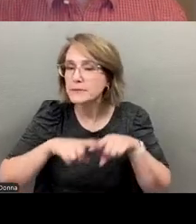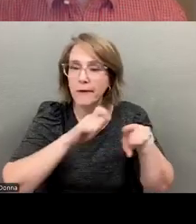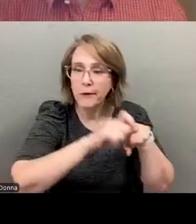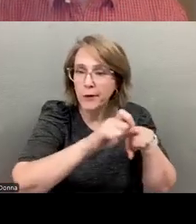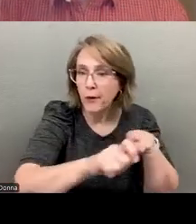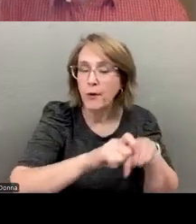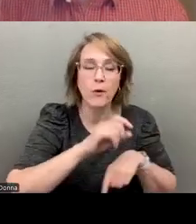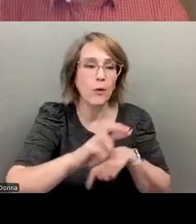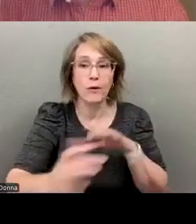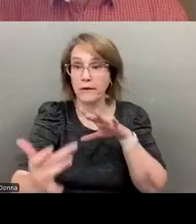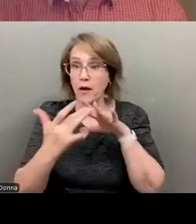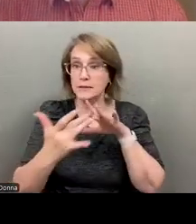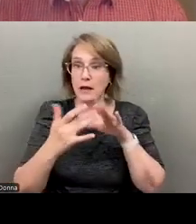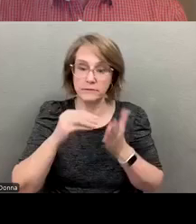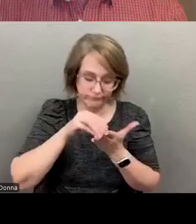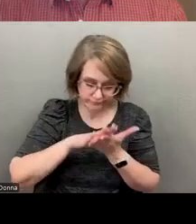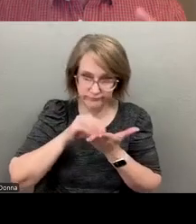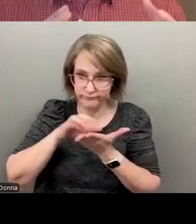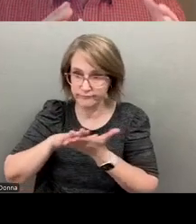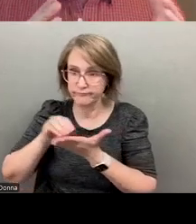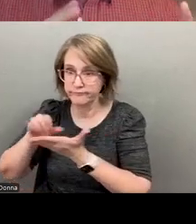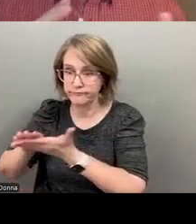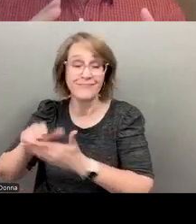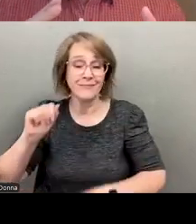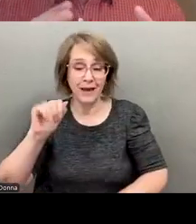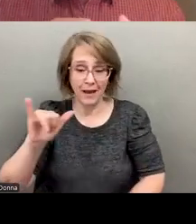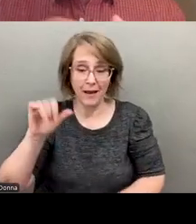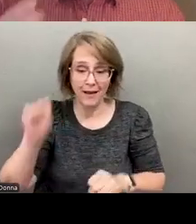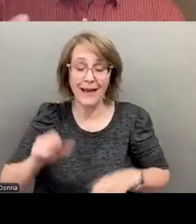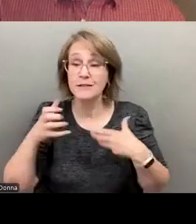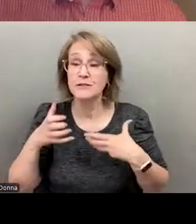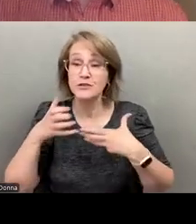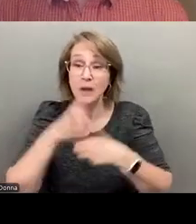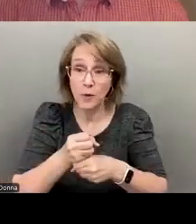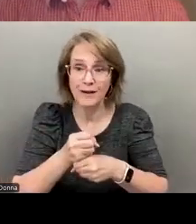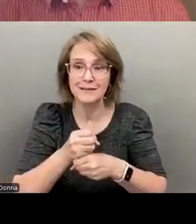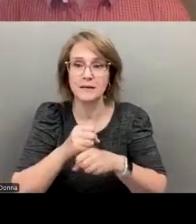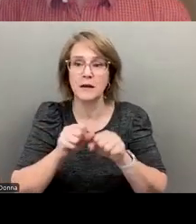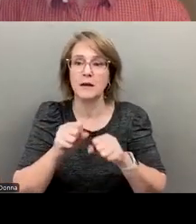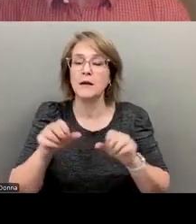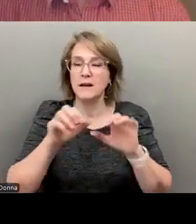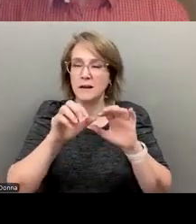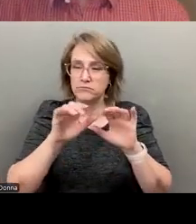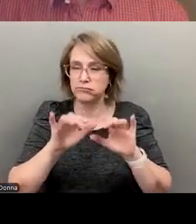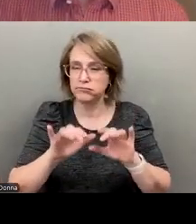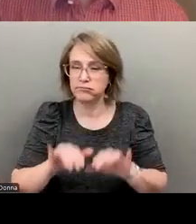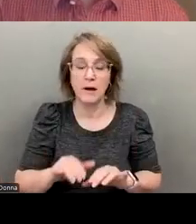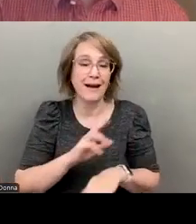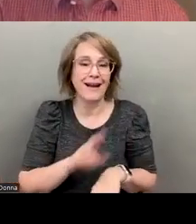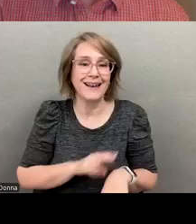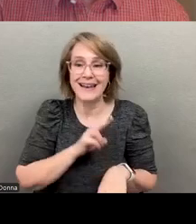crisis care. Um, and AI is pretty good at summarizing and writing, uh, uh, a